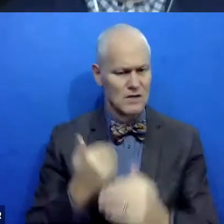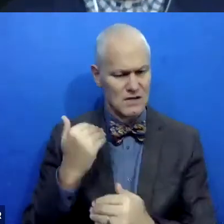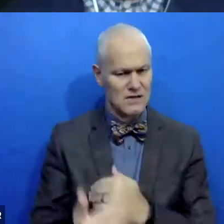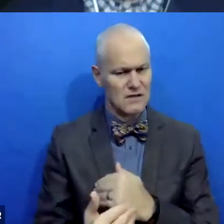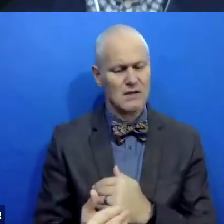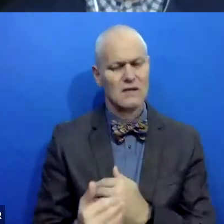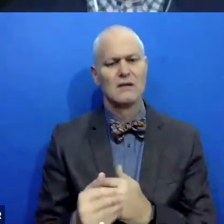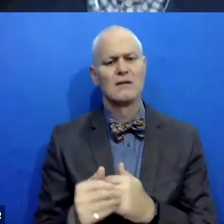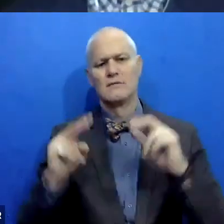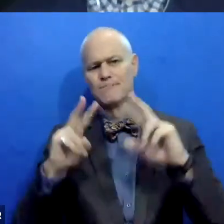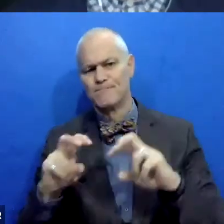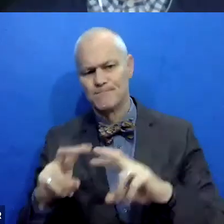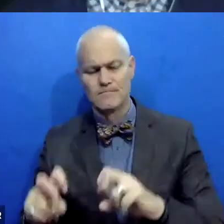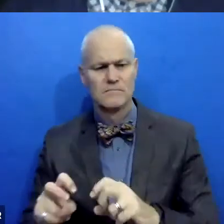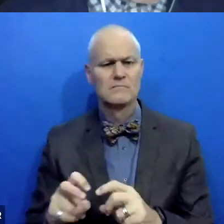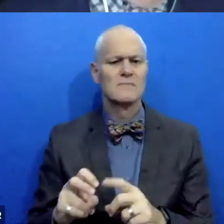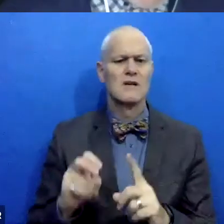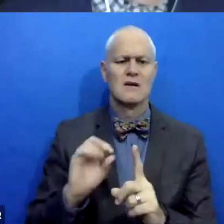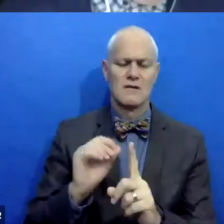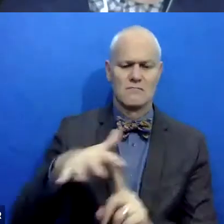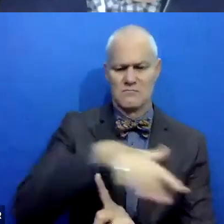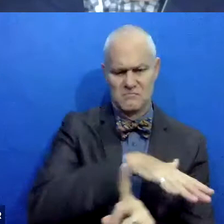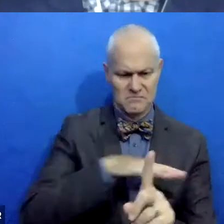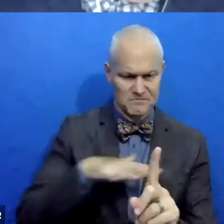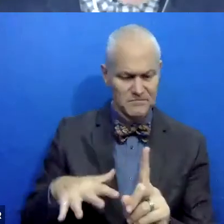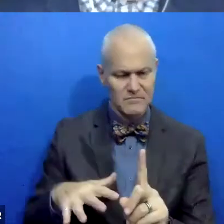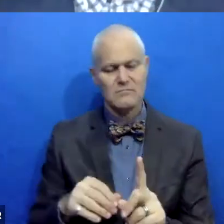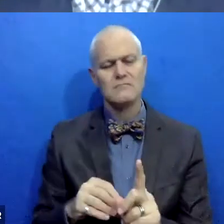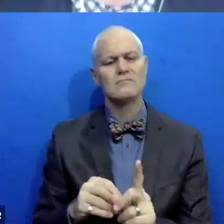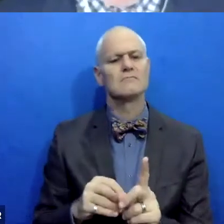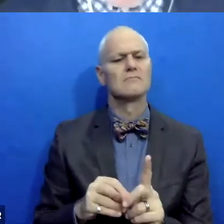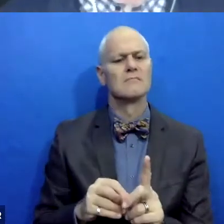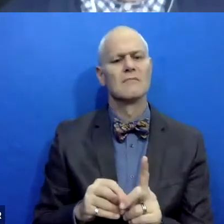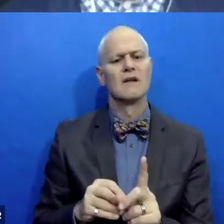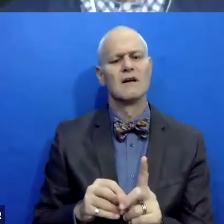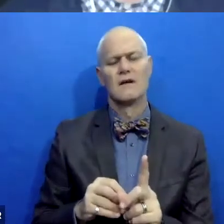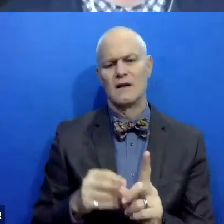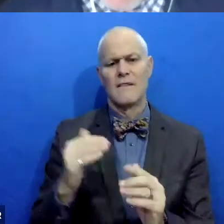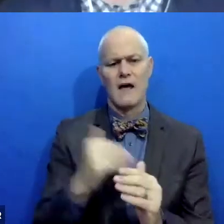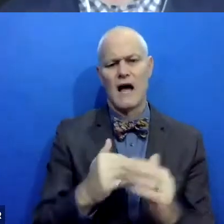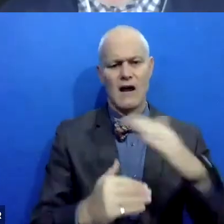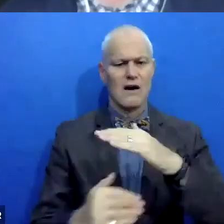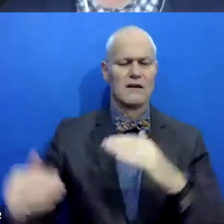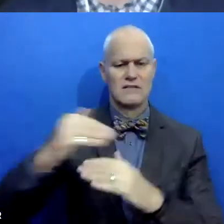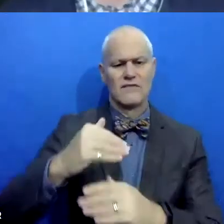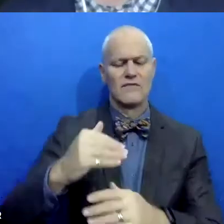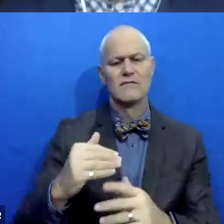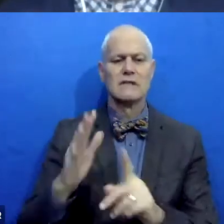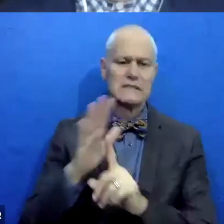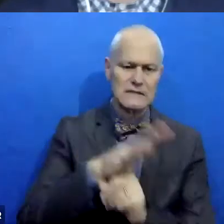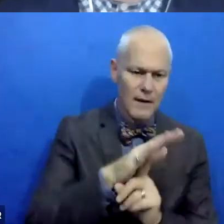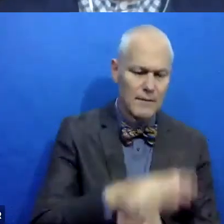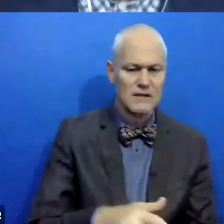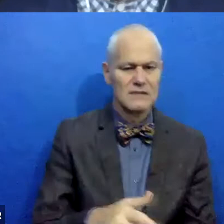looking at contextual factors, looking at, um, power height hierarchies, dominance hierarchies, expectations